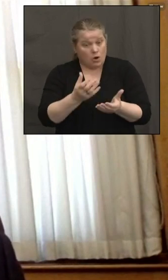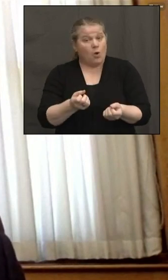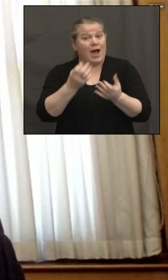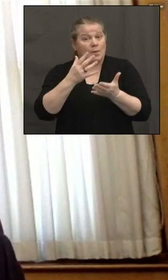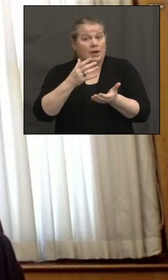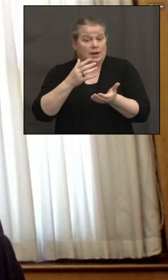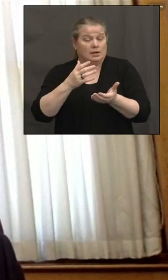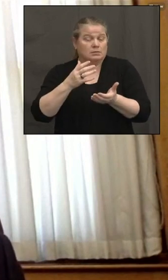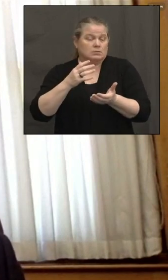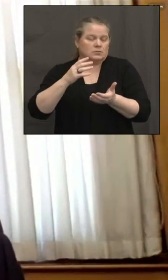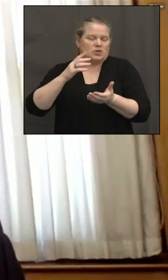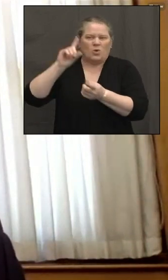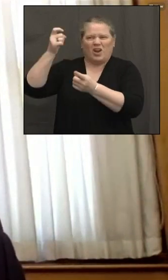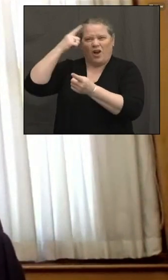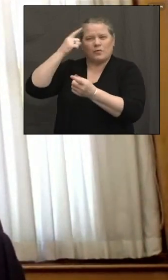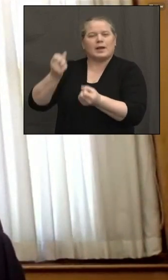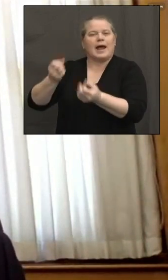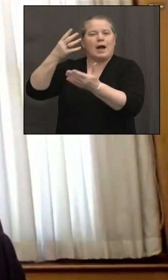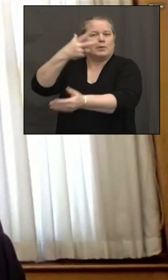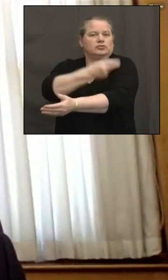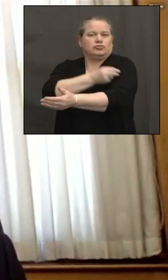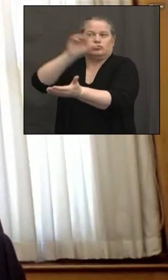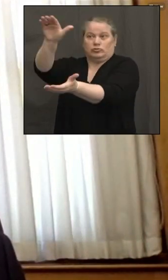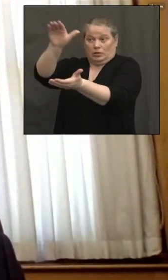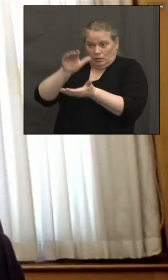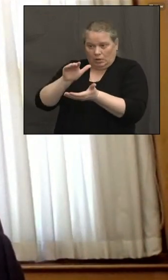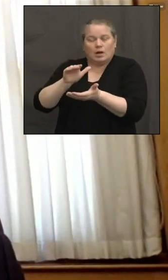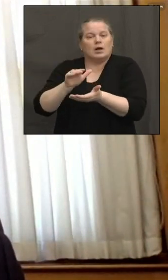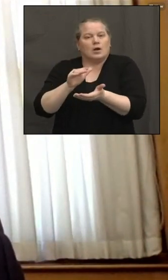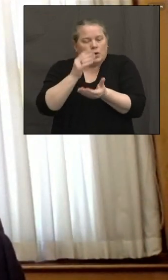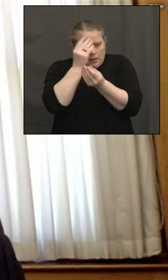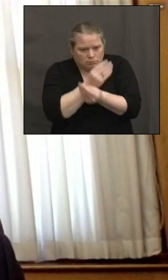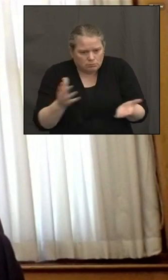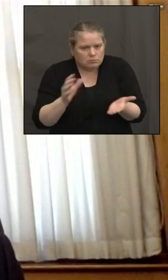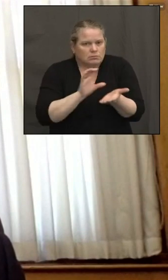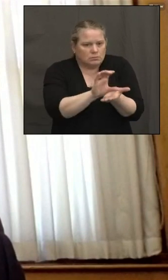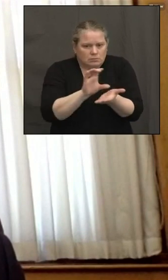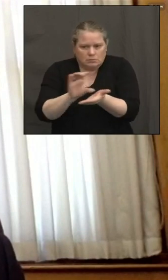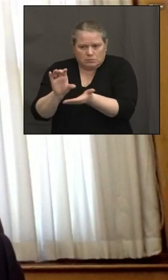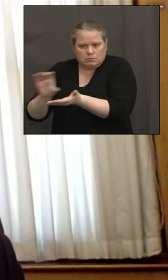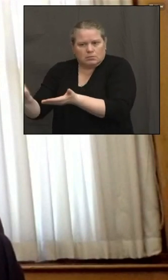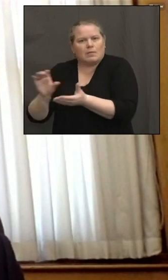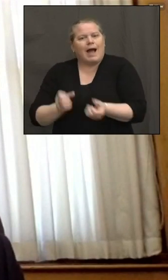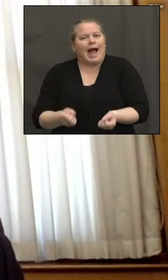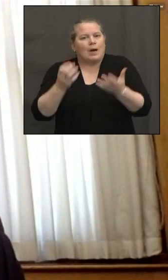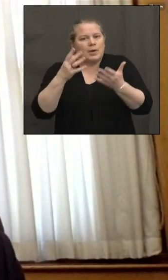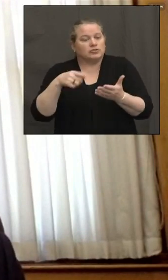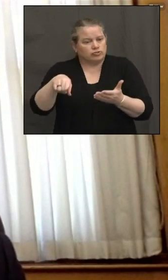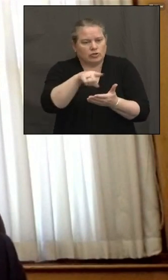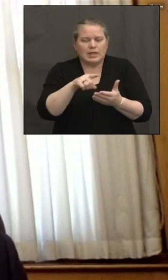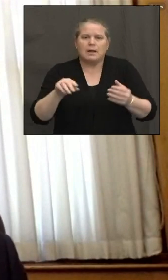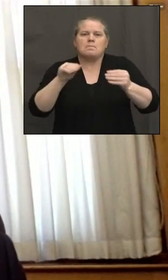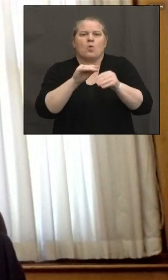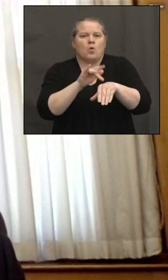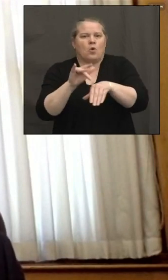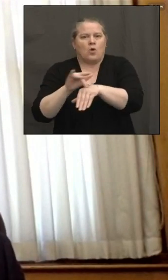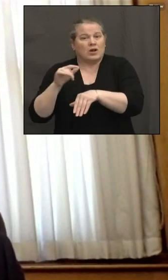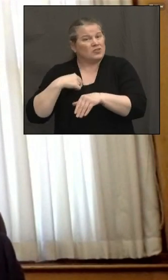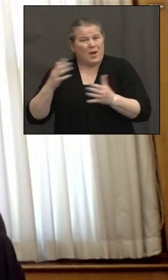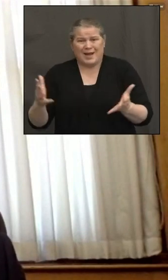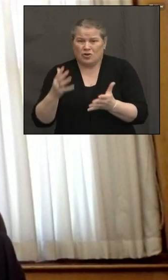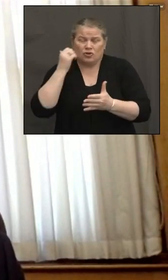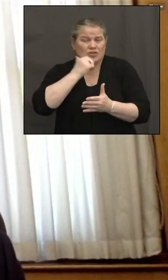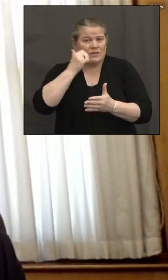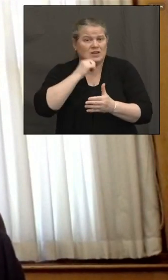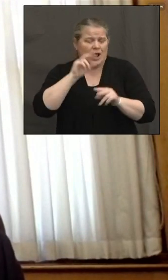news down from the federal government. So I'd encourage people just to keep looking each day if you're still looking for a slot. New ones are opening all the time.